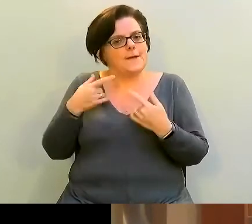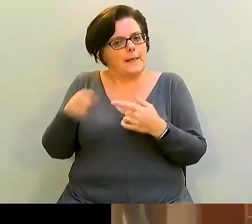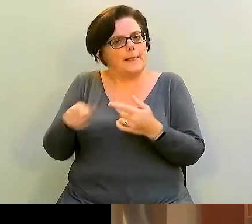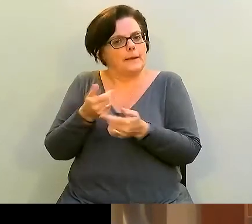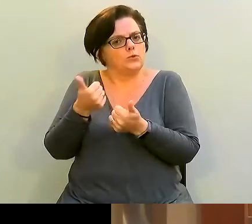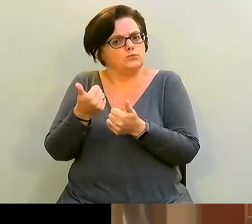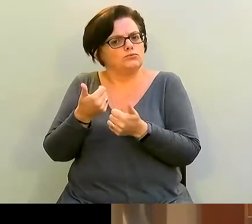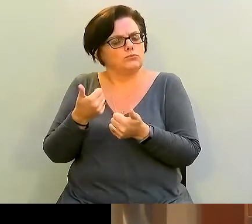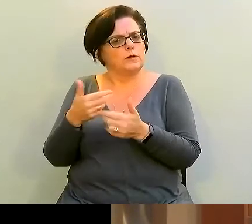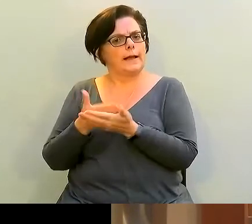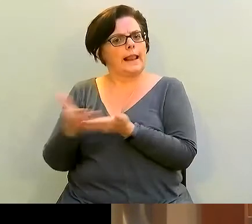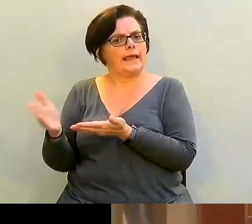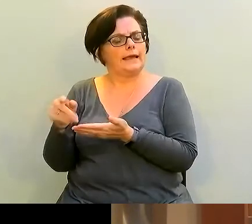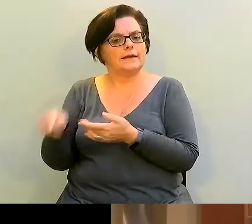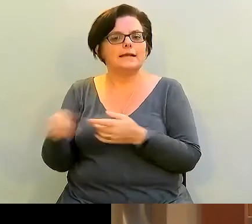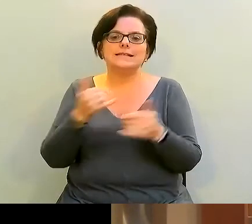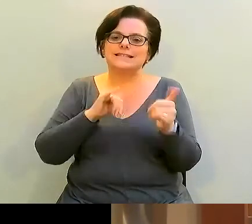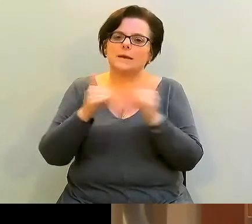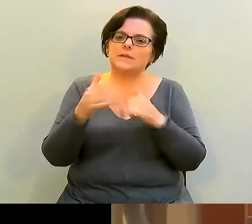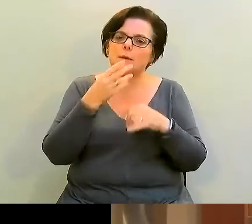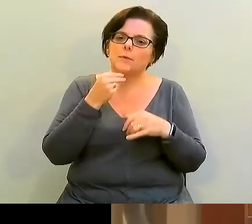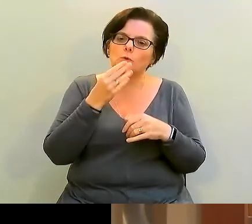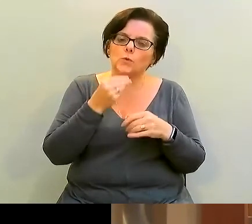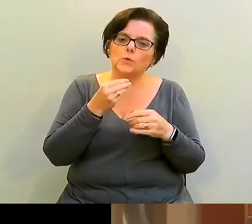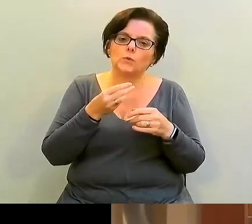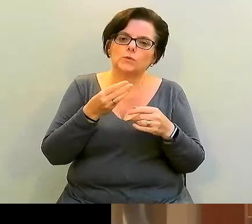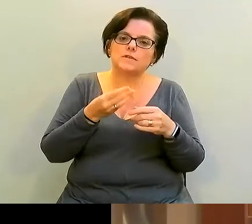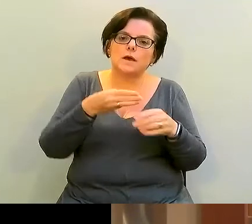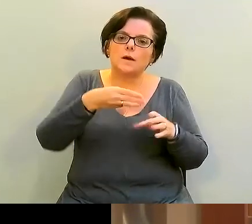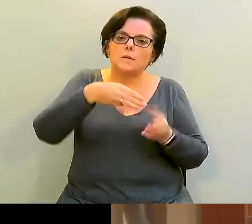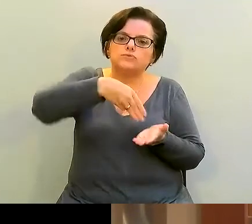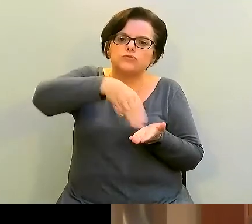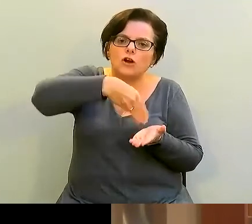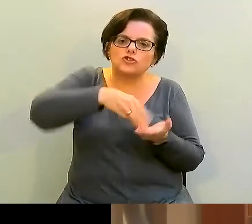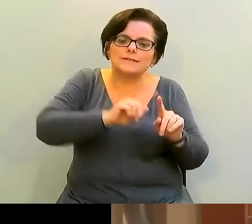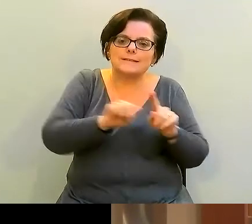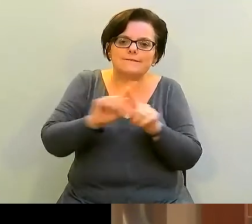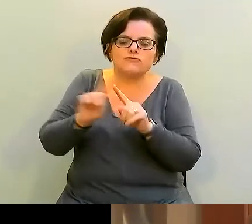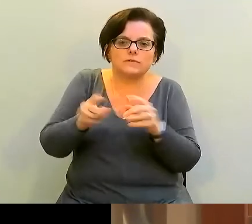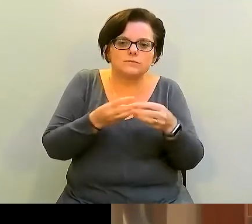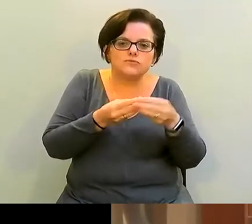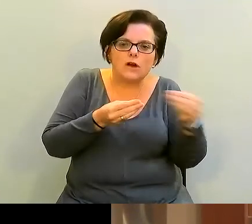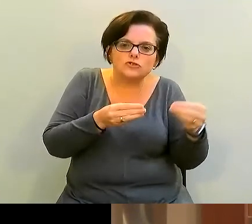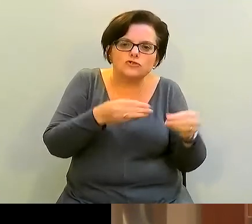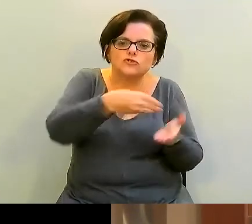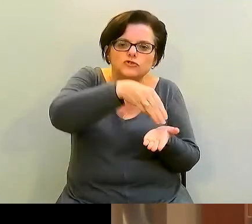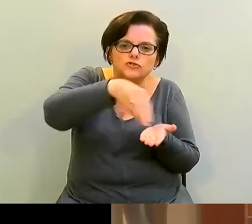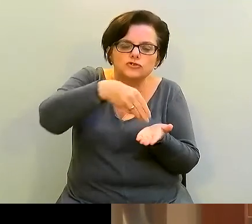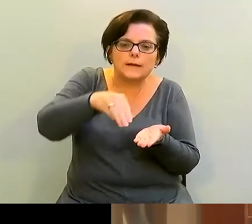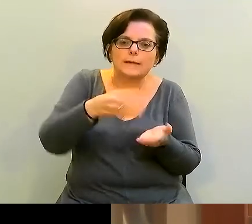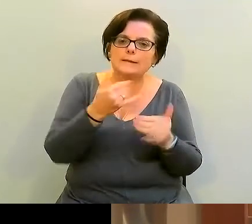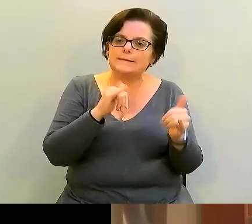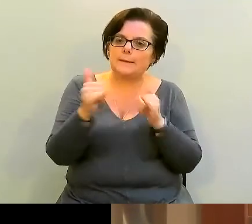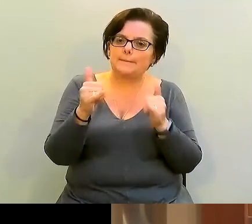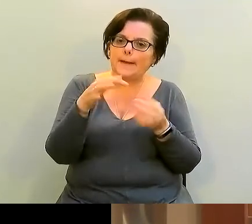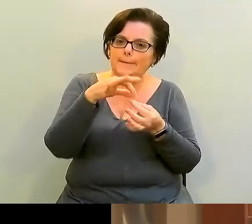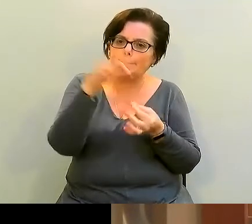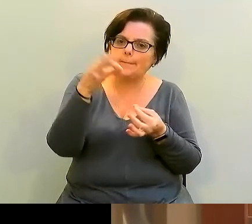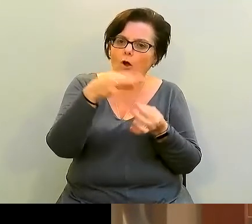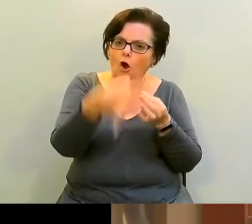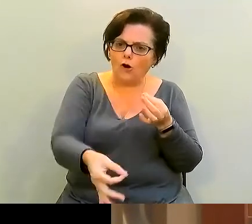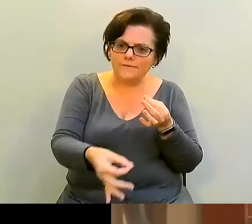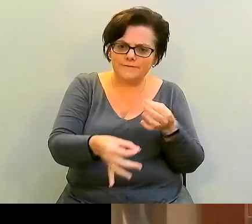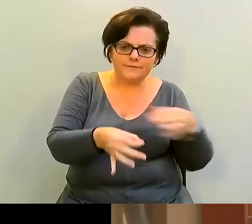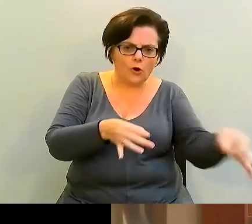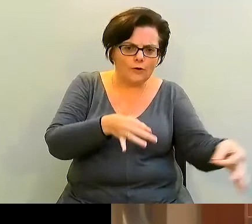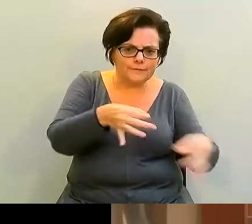Sometimes when I have the bristles in other types of brushes before basting some of the little threads fall off into